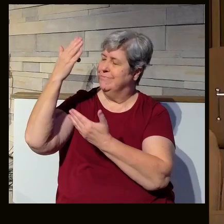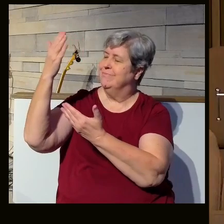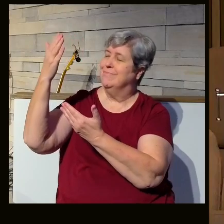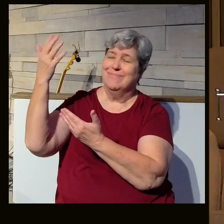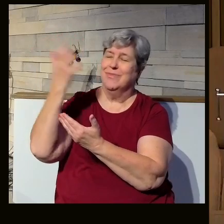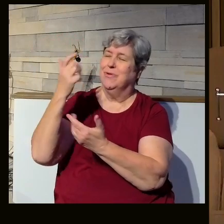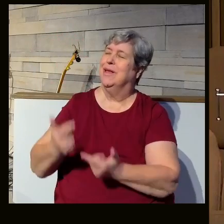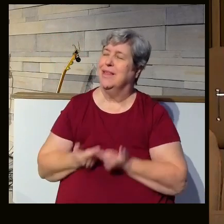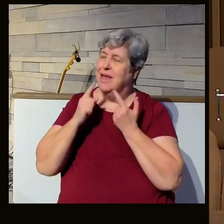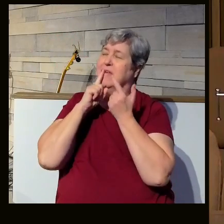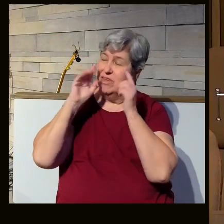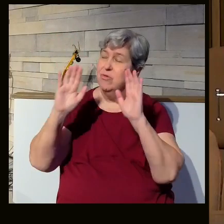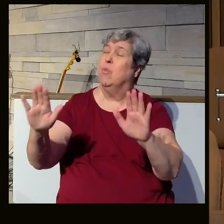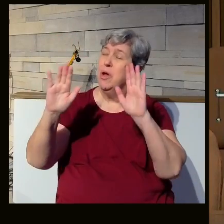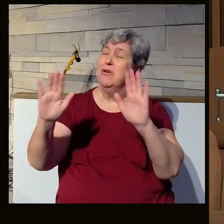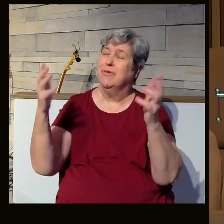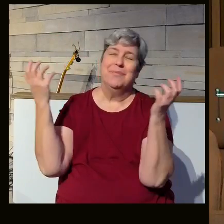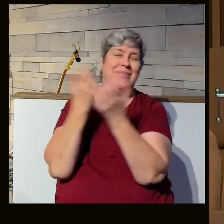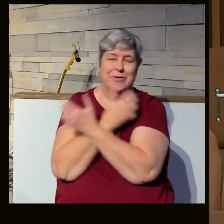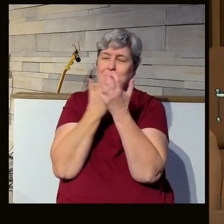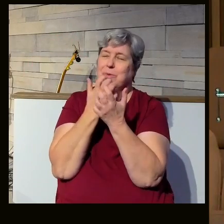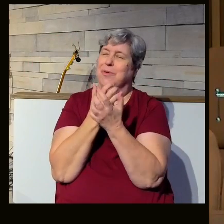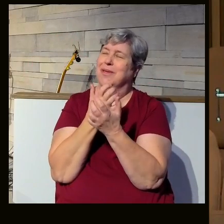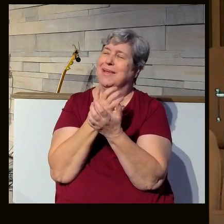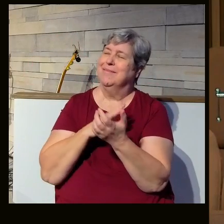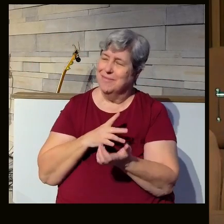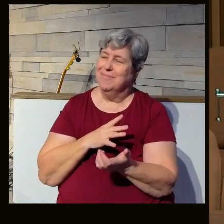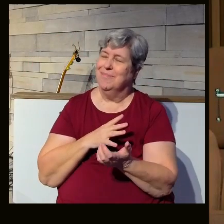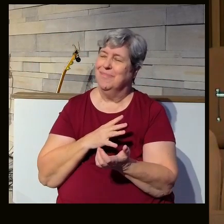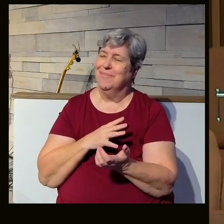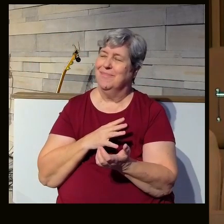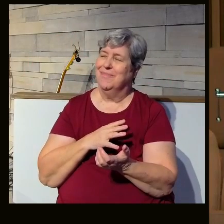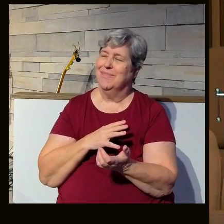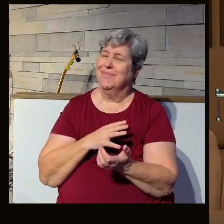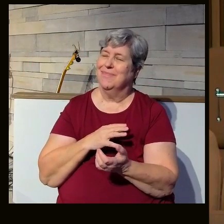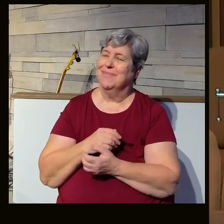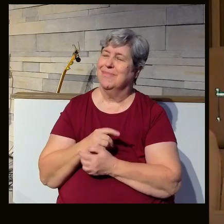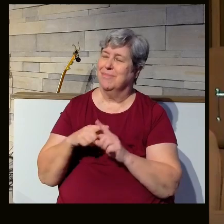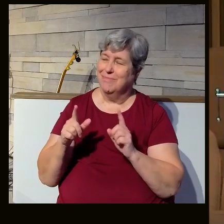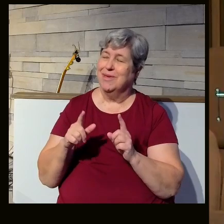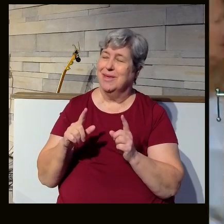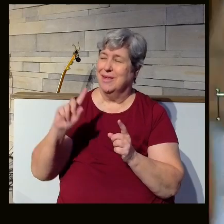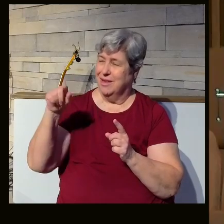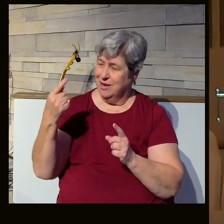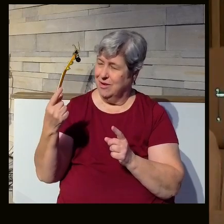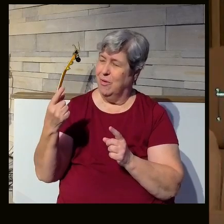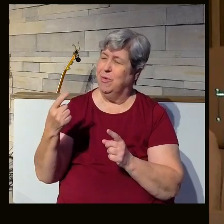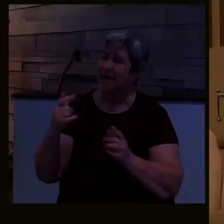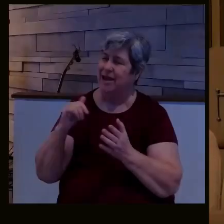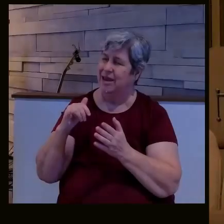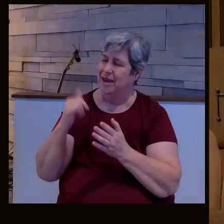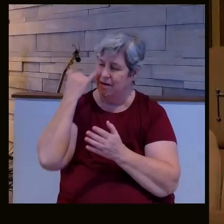this life is wonderful. It's incredible. It is awesome. But it is only lived in